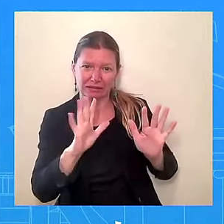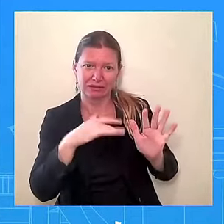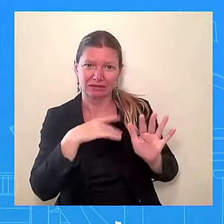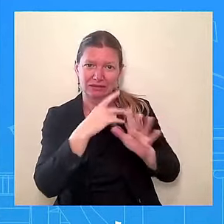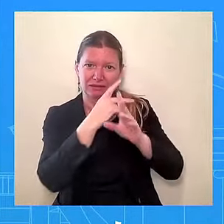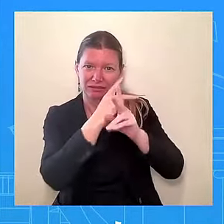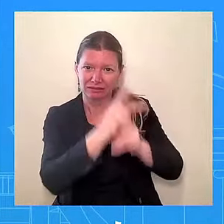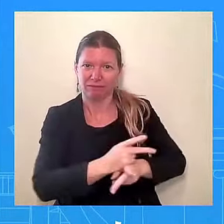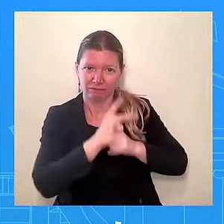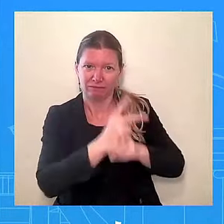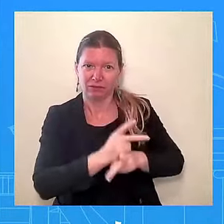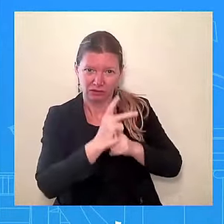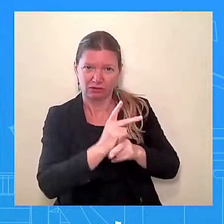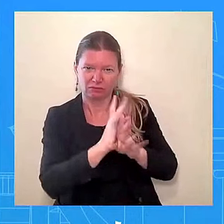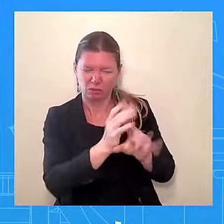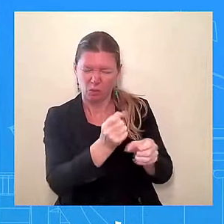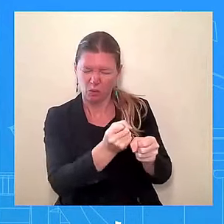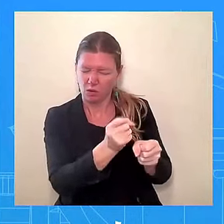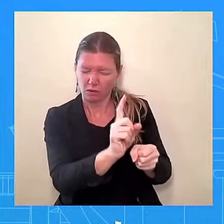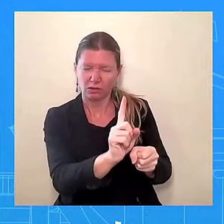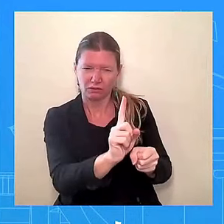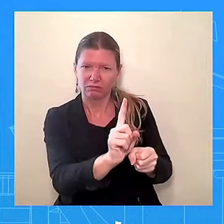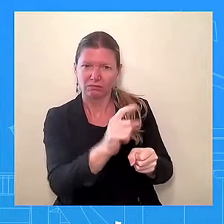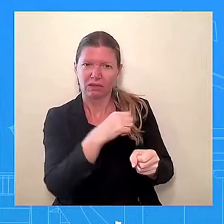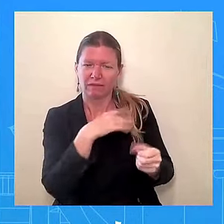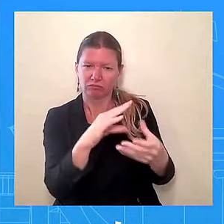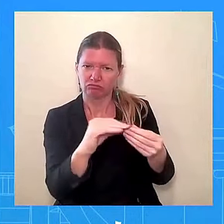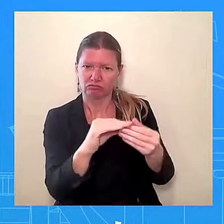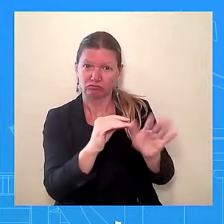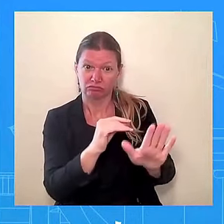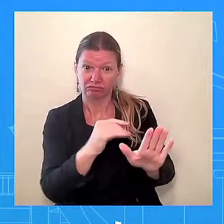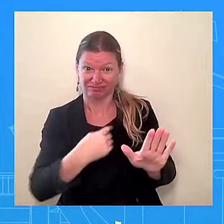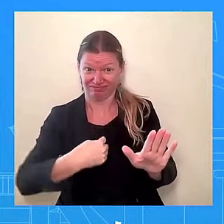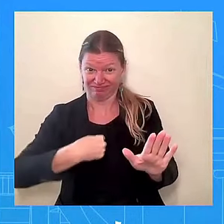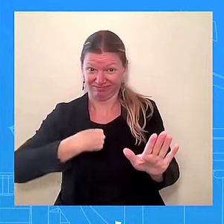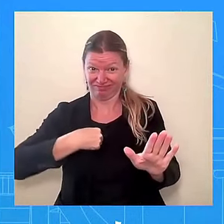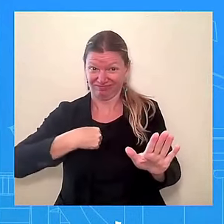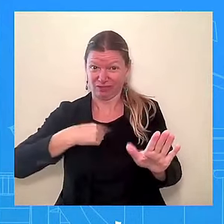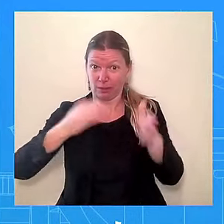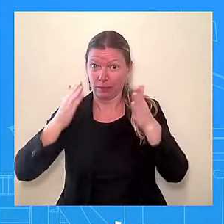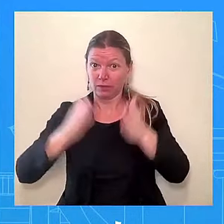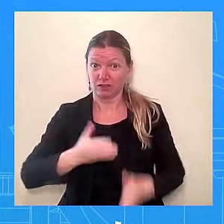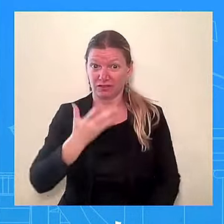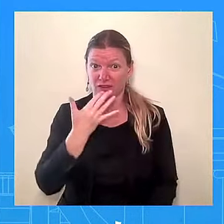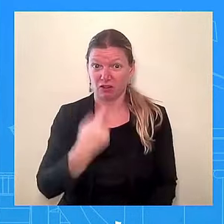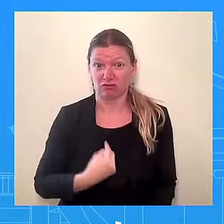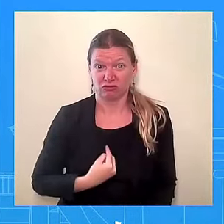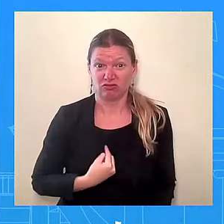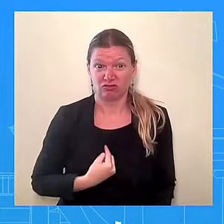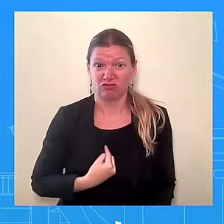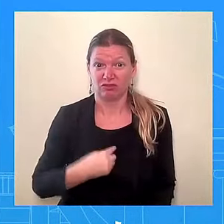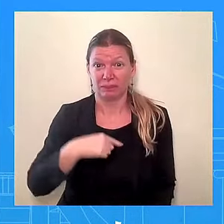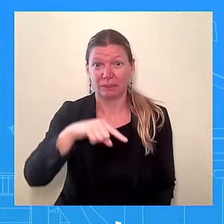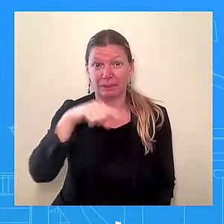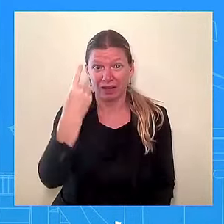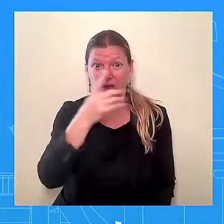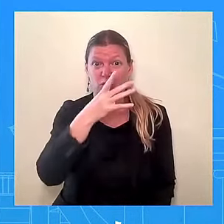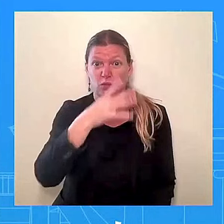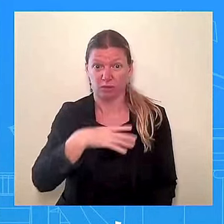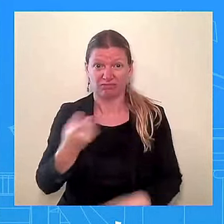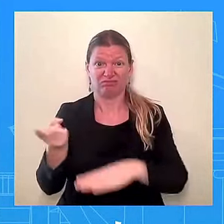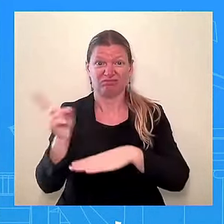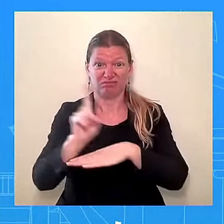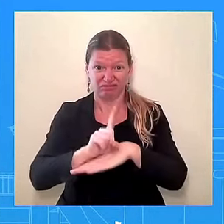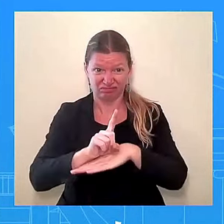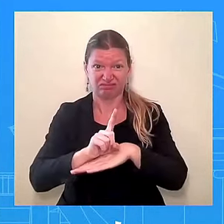As a person of color, as a black woman who is in this position that is standing before you at this podium behind this lectern,